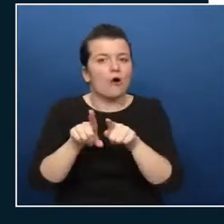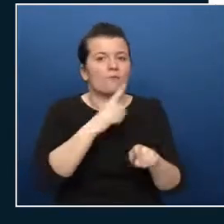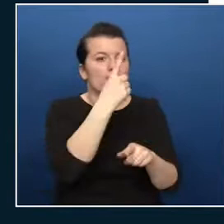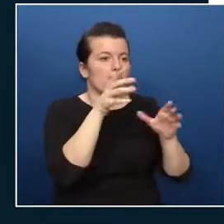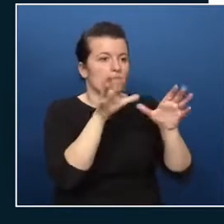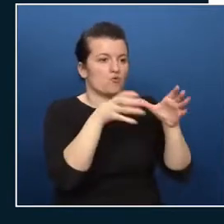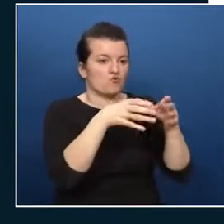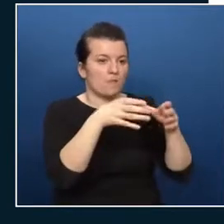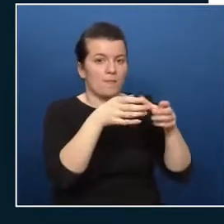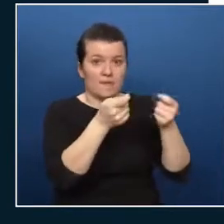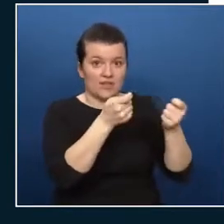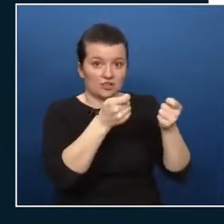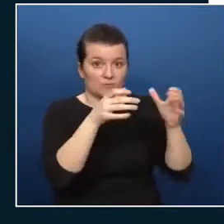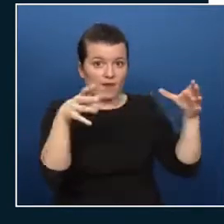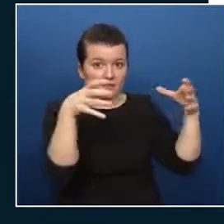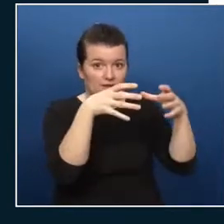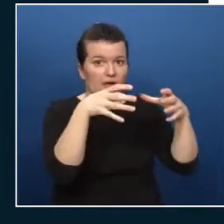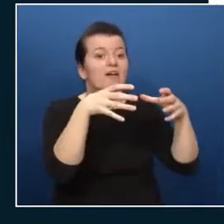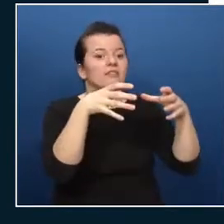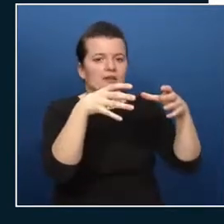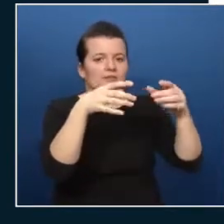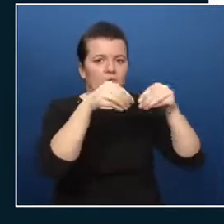yeah govern it that way